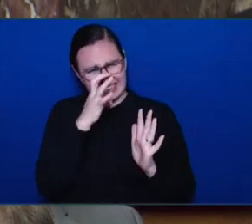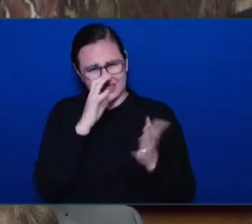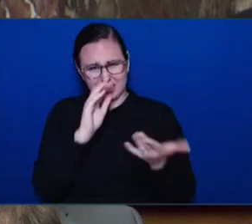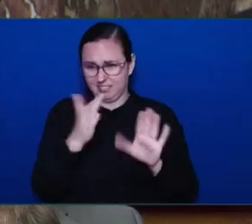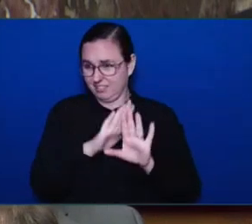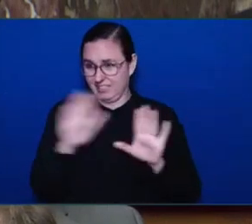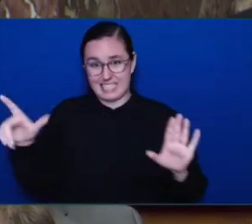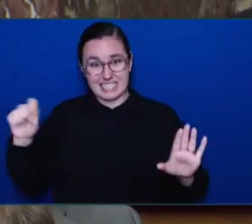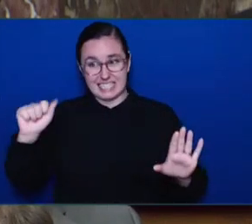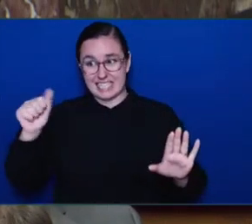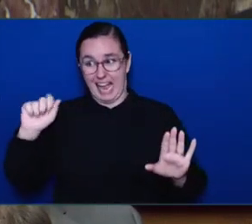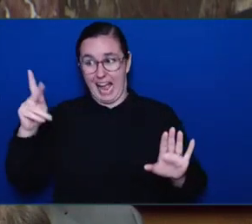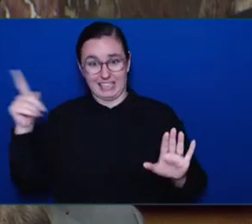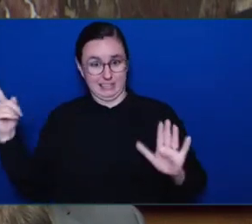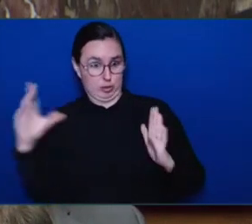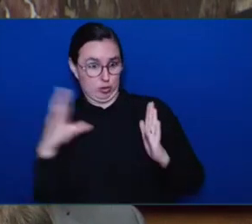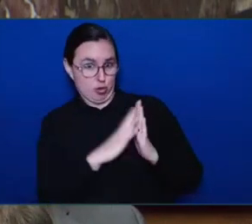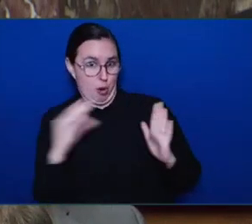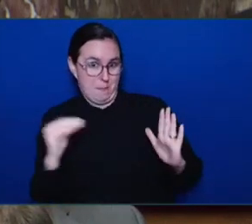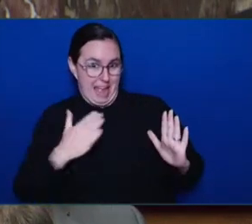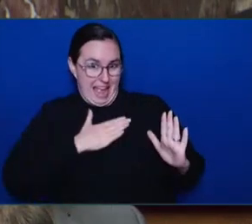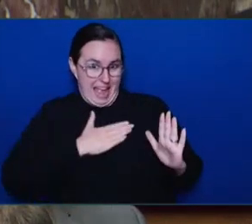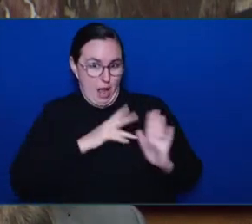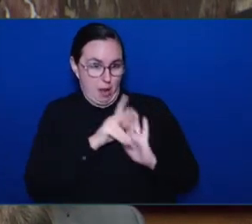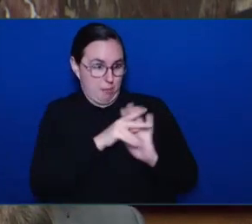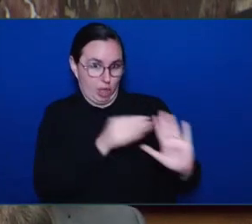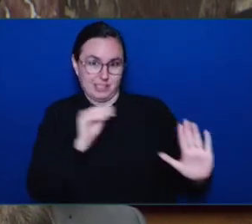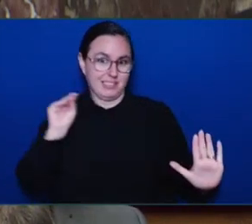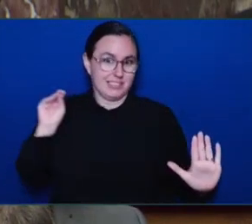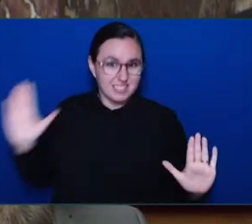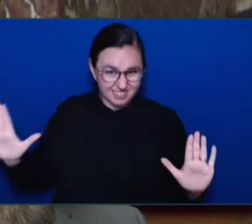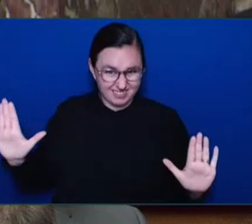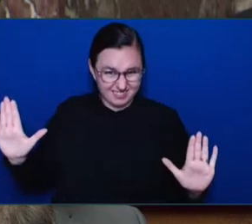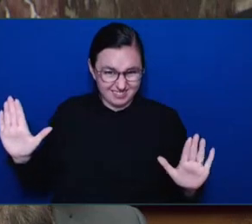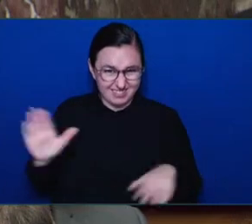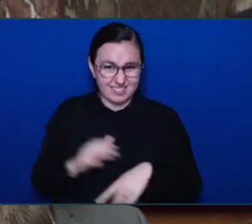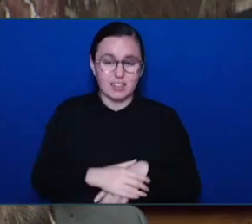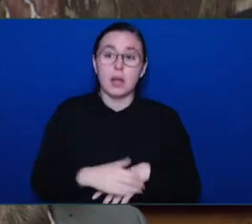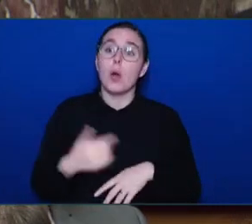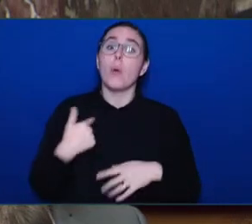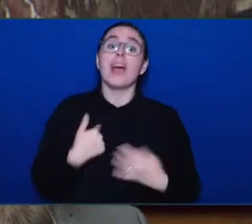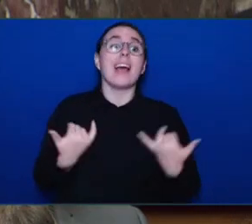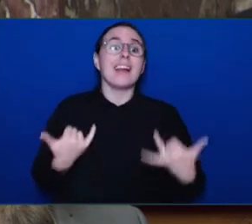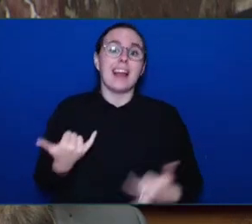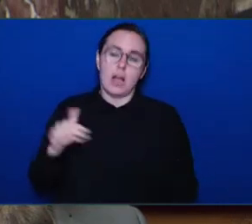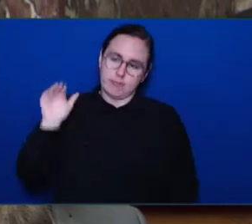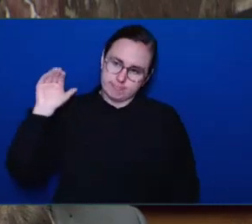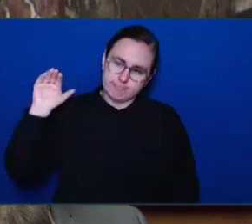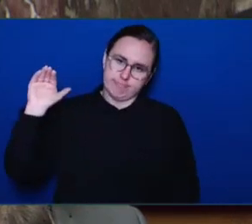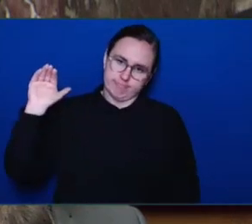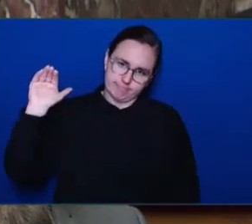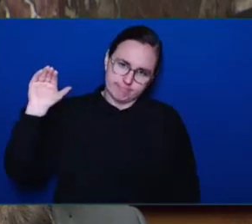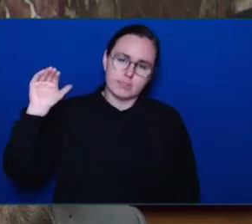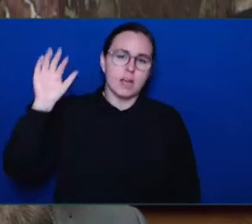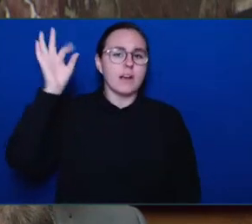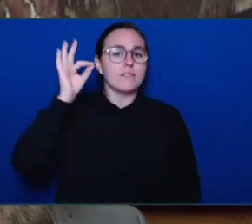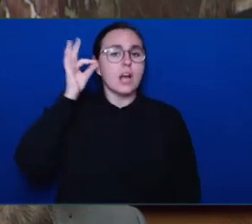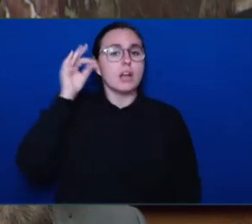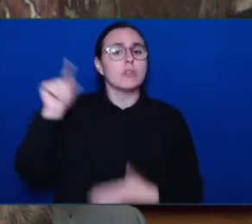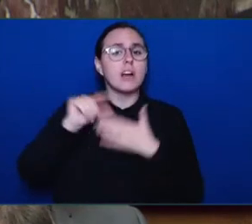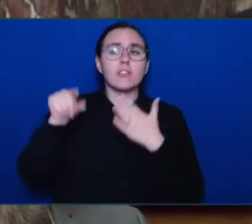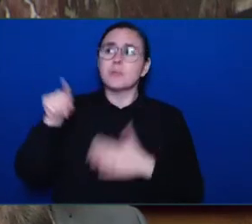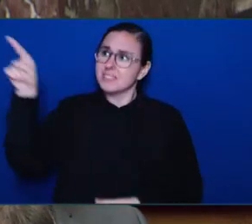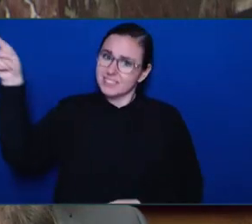current federal law to address repeat violent offenders. They make independent charge assessments, as I mentioned before, and when they make those